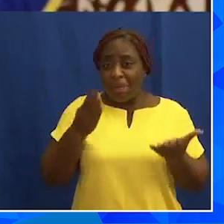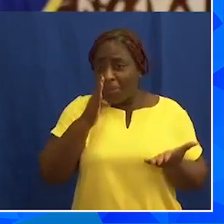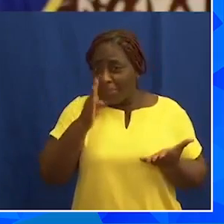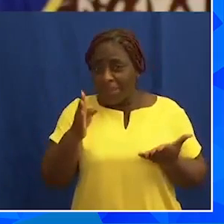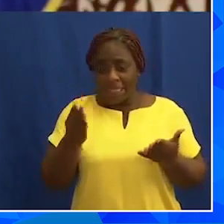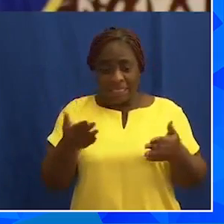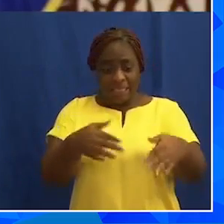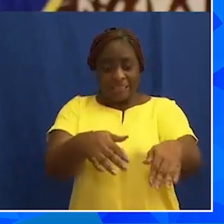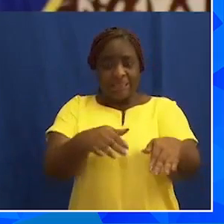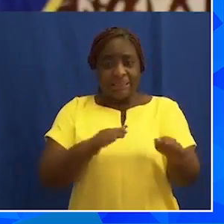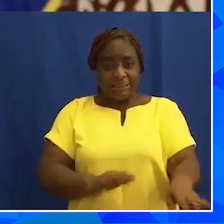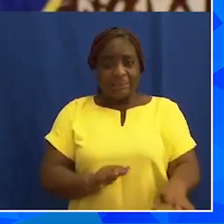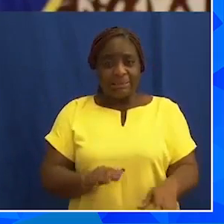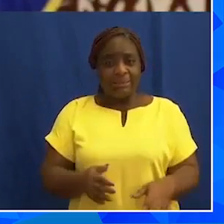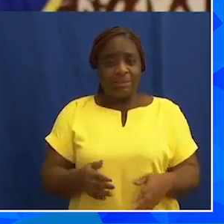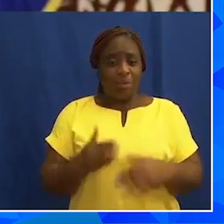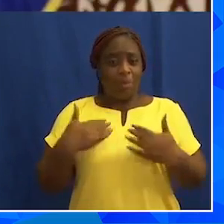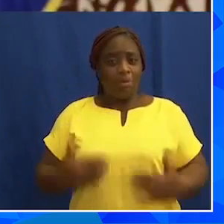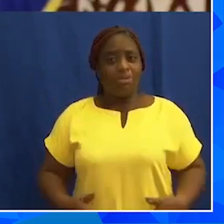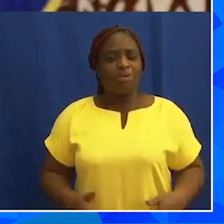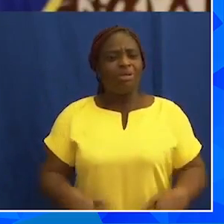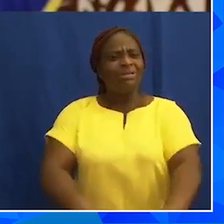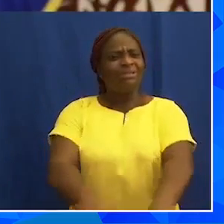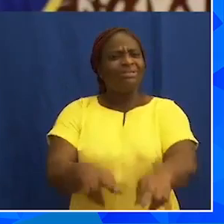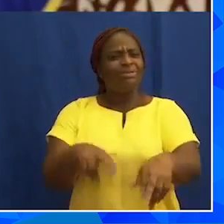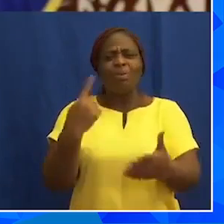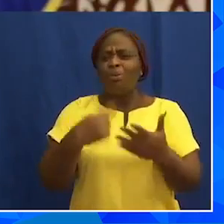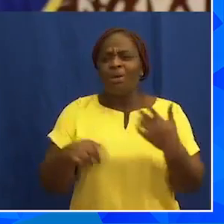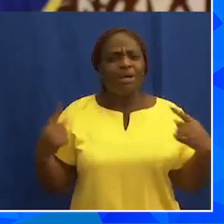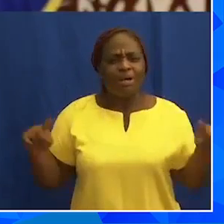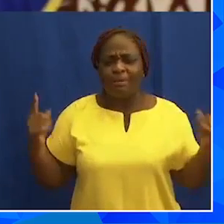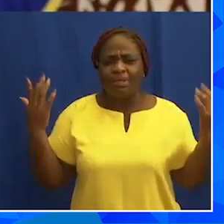dead bodies on our streets would truly happen.